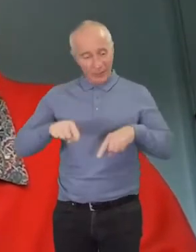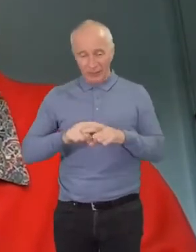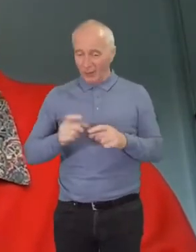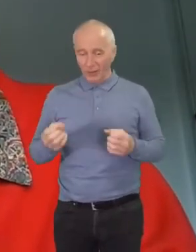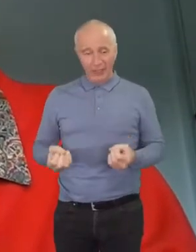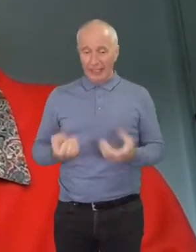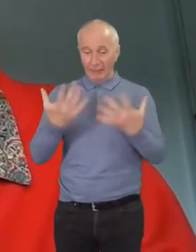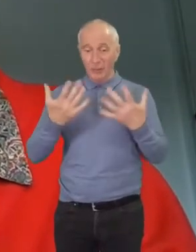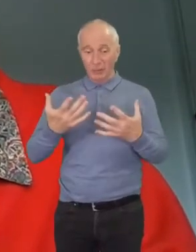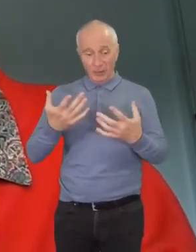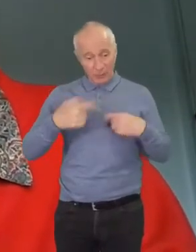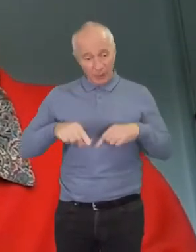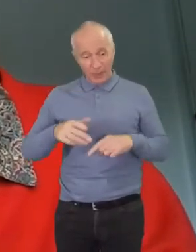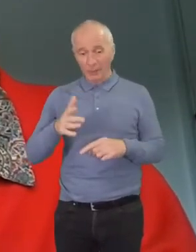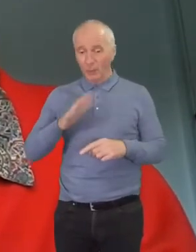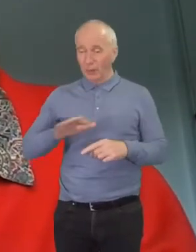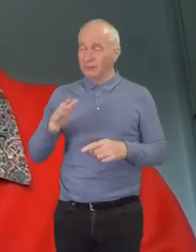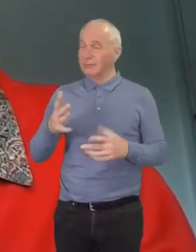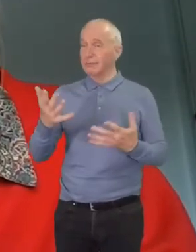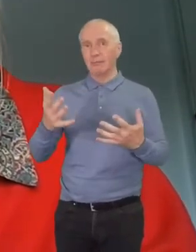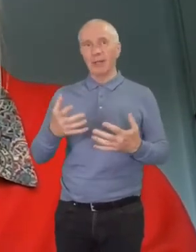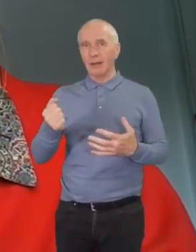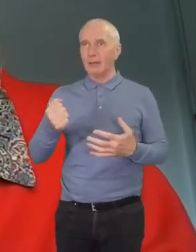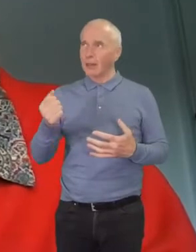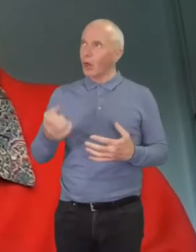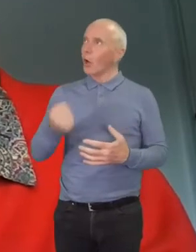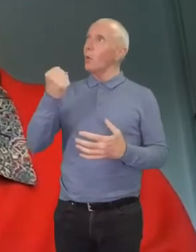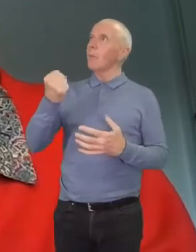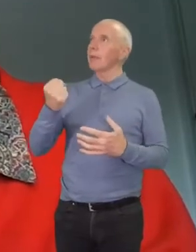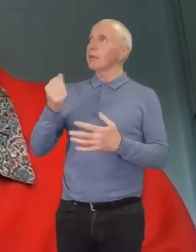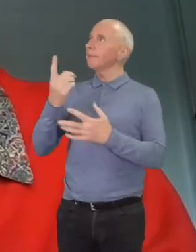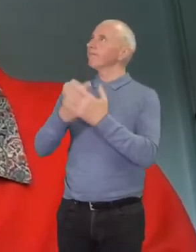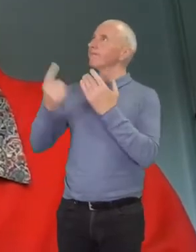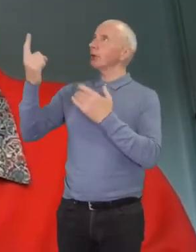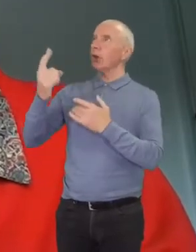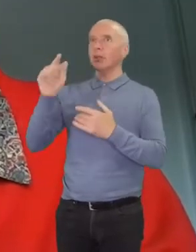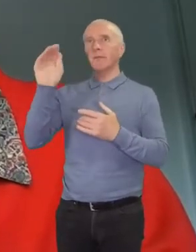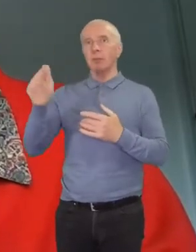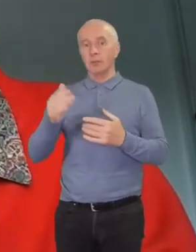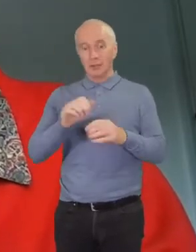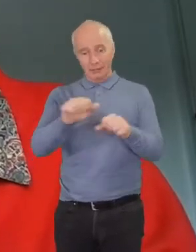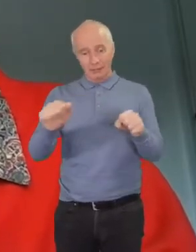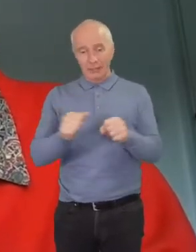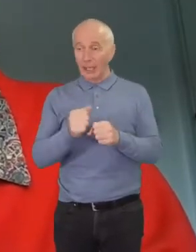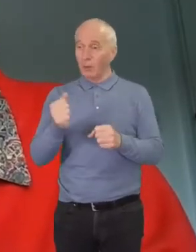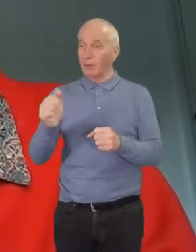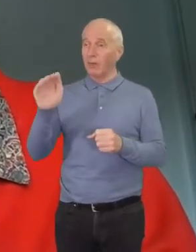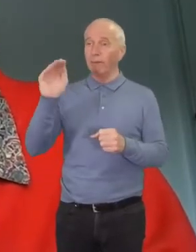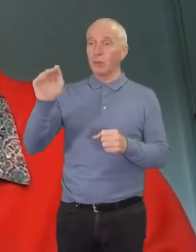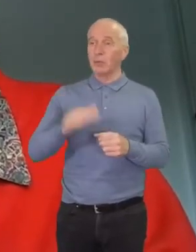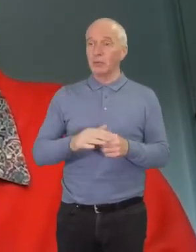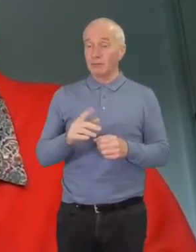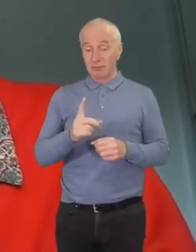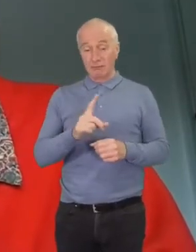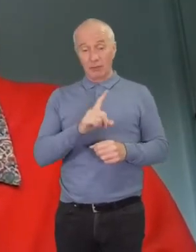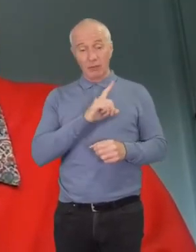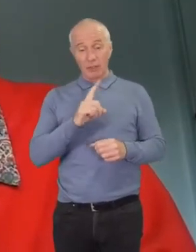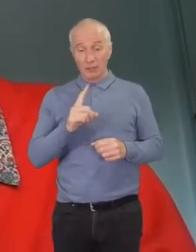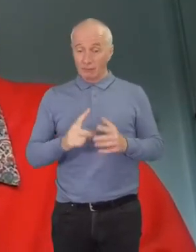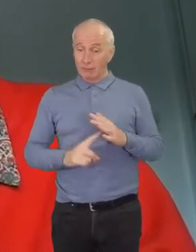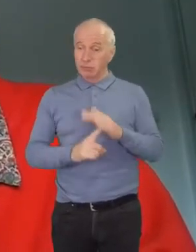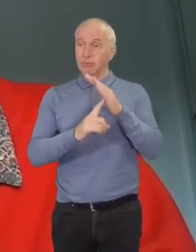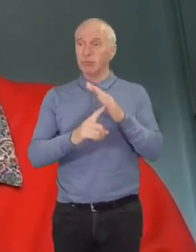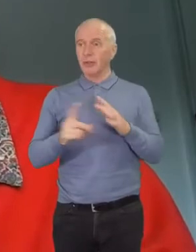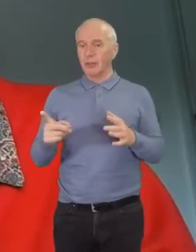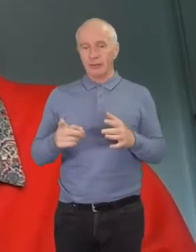streets because we have hope in God's future, which is also our future. This is one of the reasons that it's important that people in a position